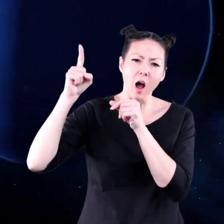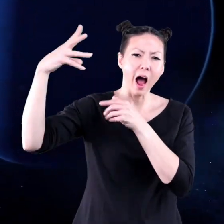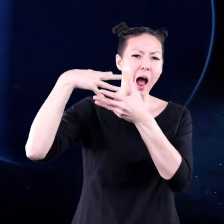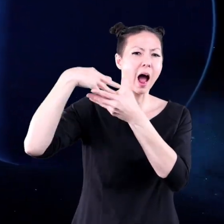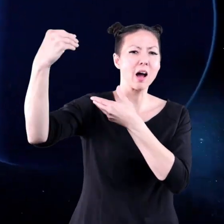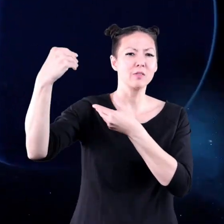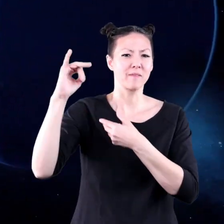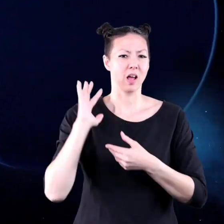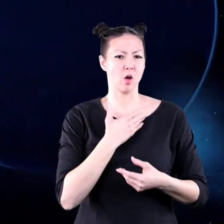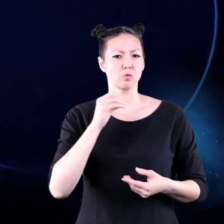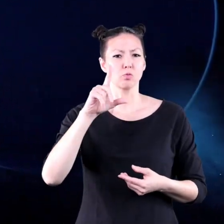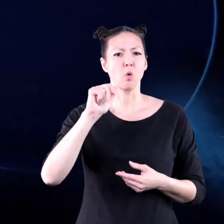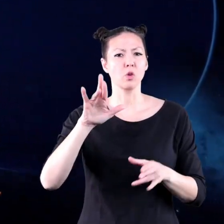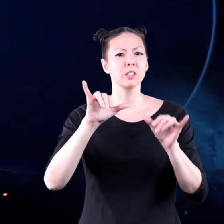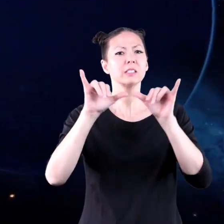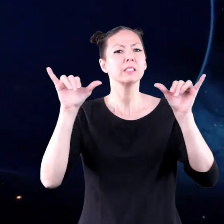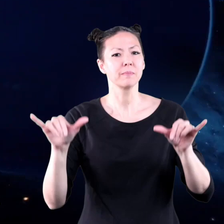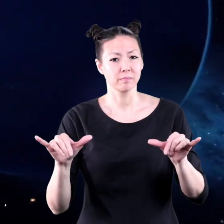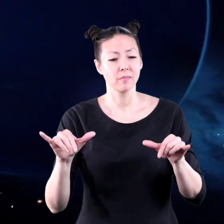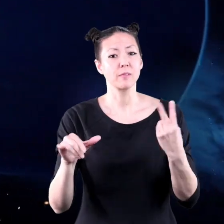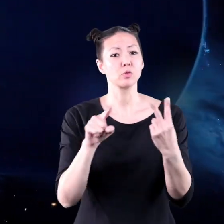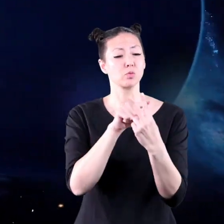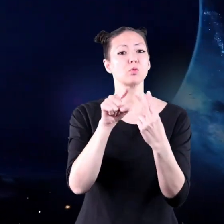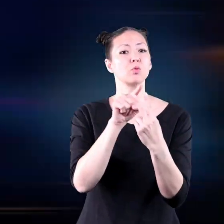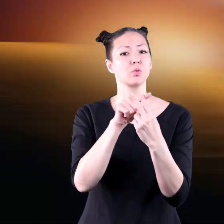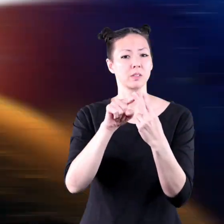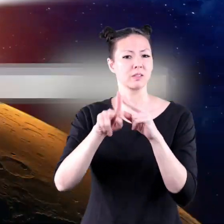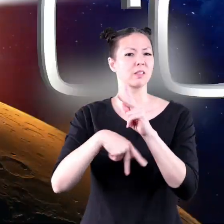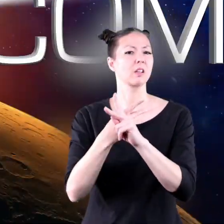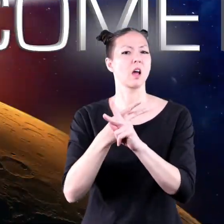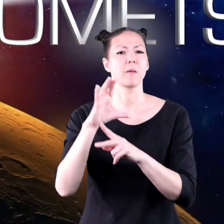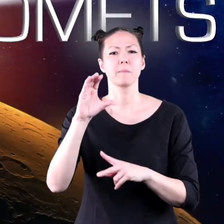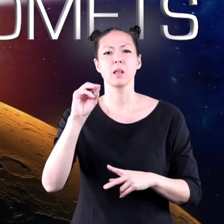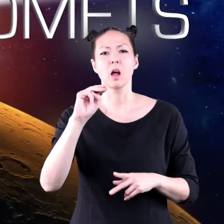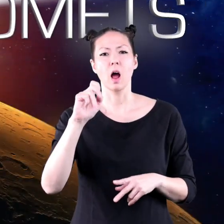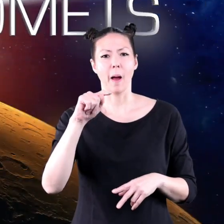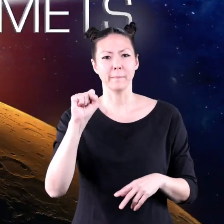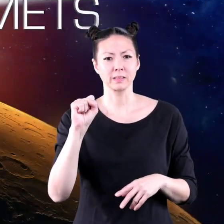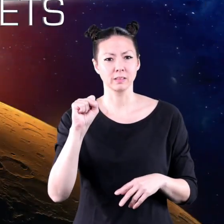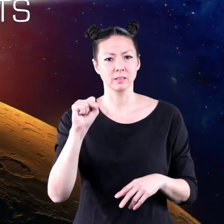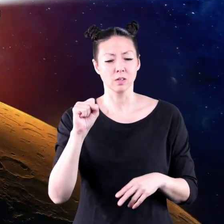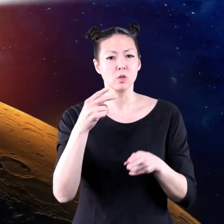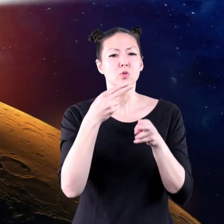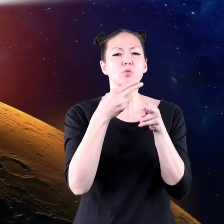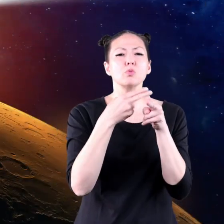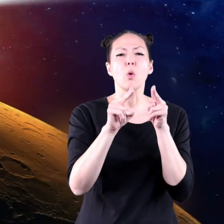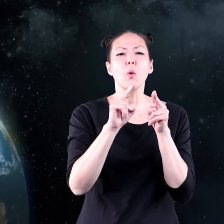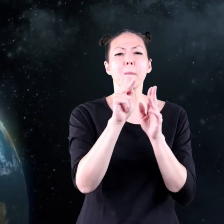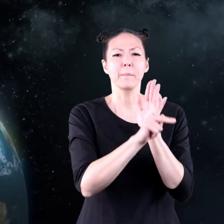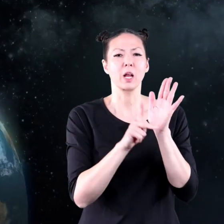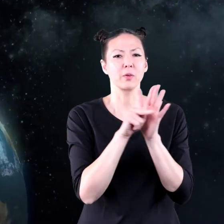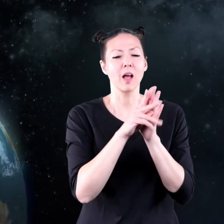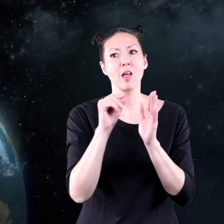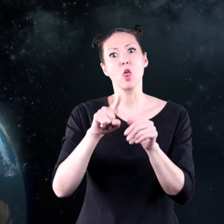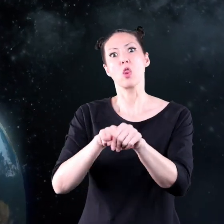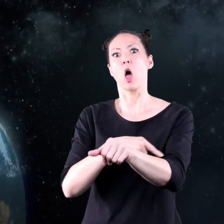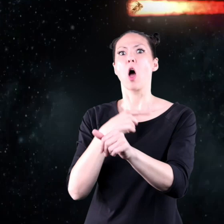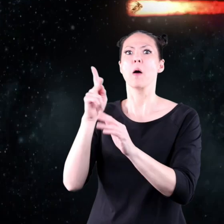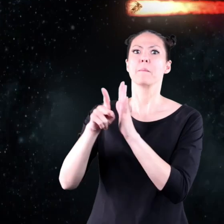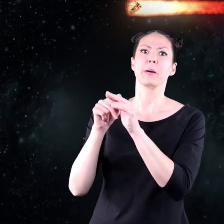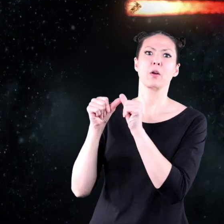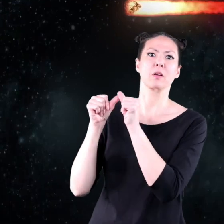beyond the outer boundary of the solar system. There are two types of comets, short period